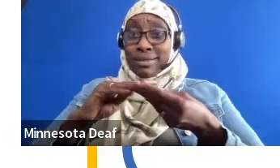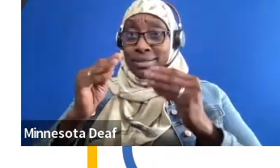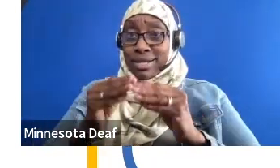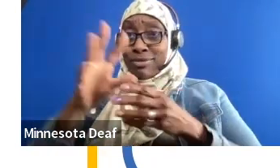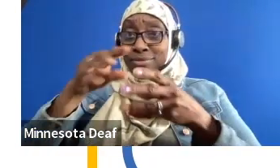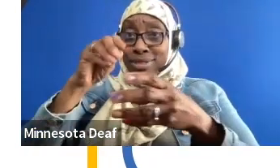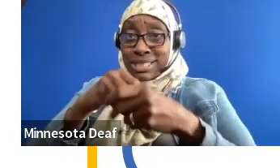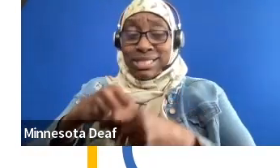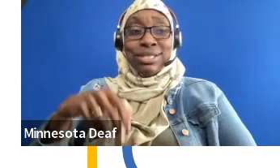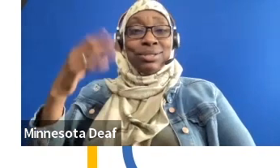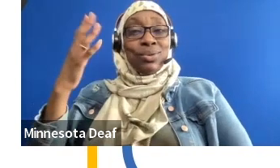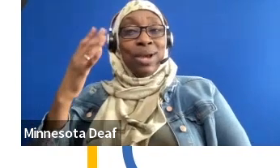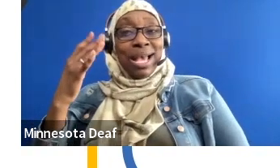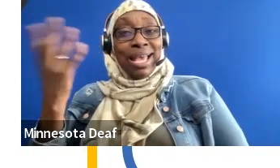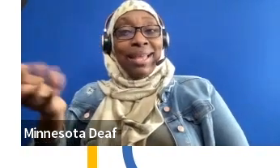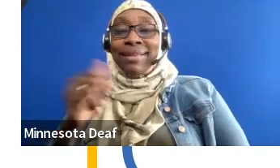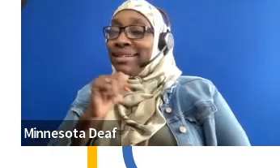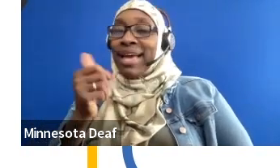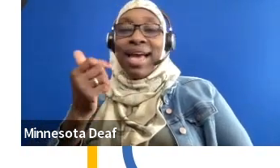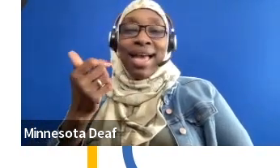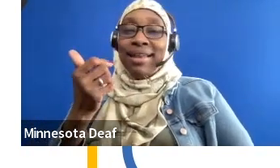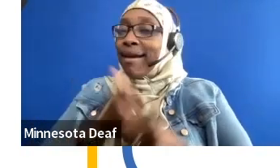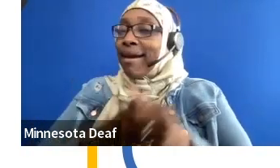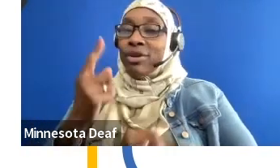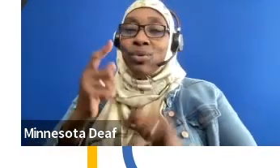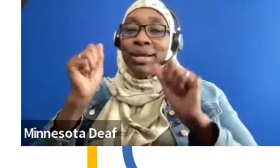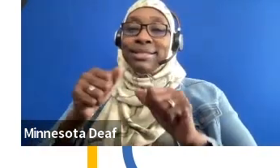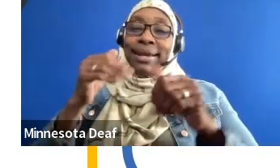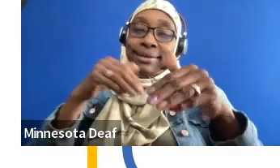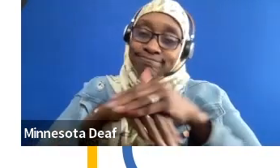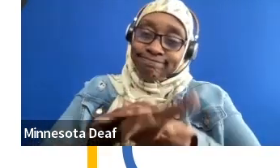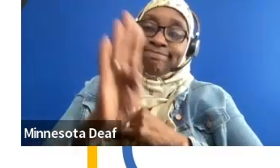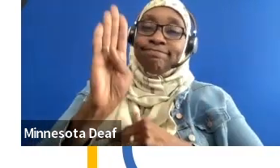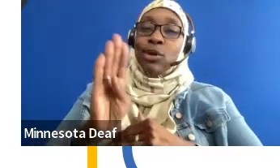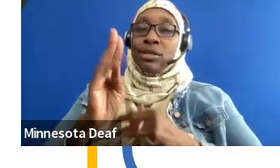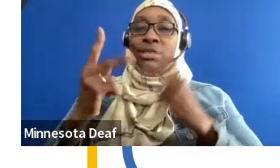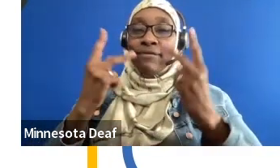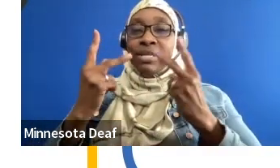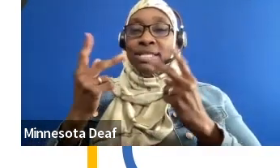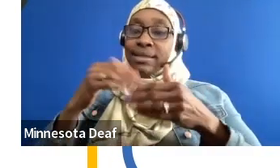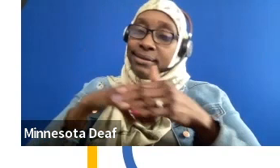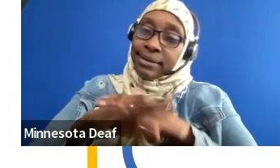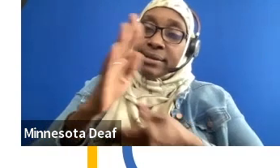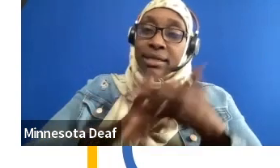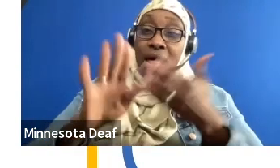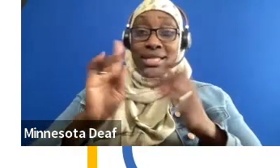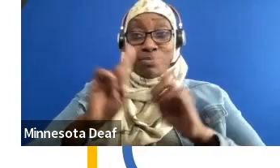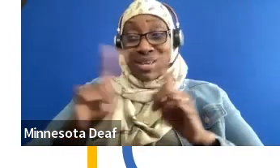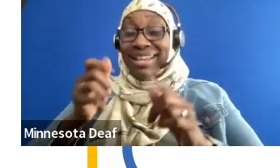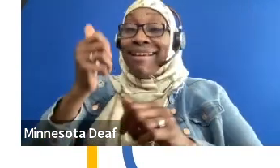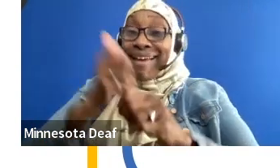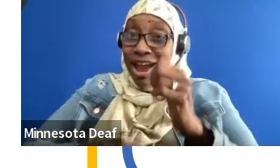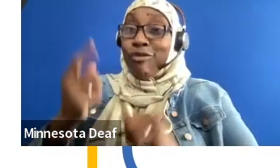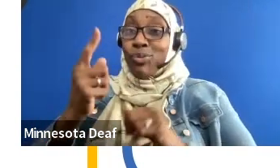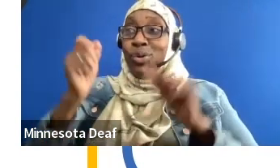not everyone can come into Boston, go to this college campus, but most people can log on to Zoom, and we have had an incredible attendance in our